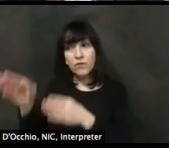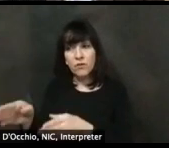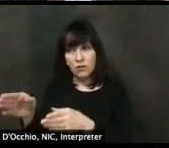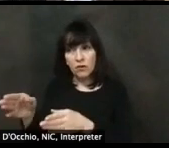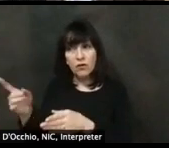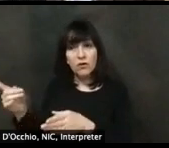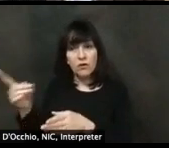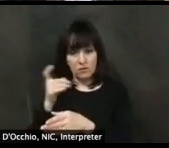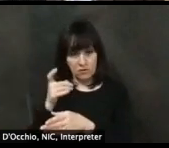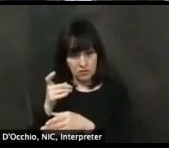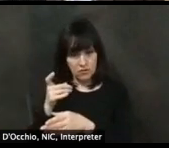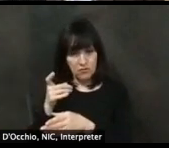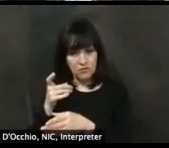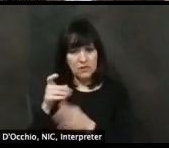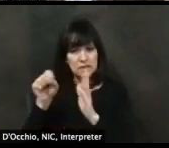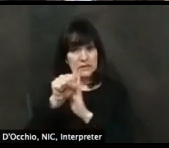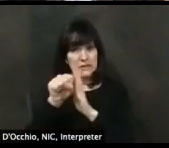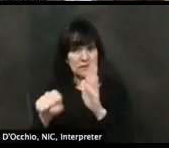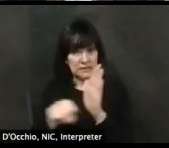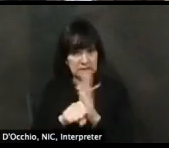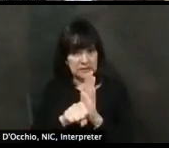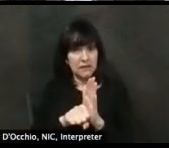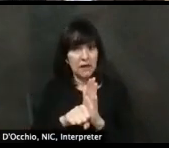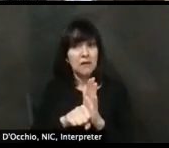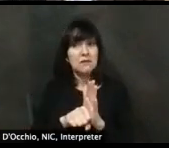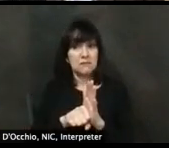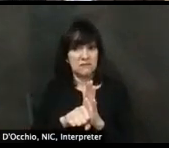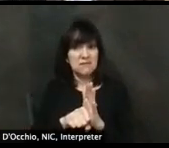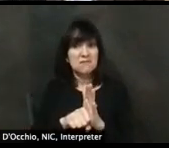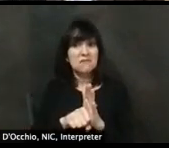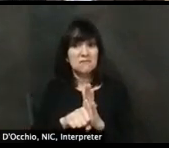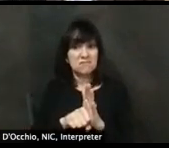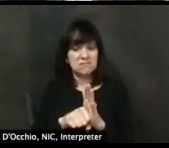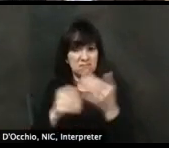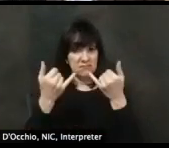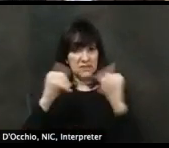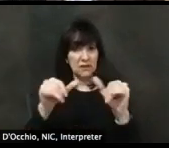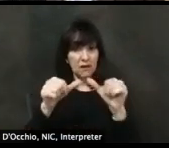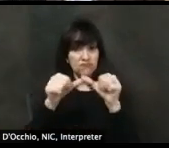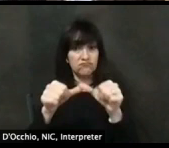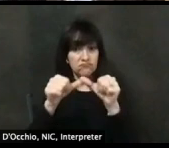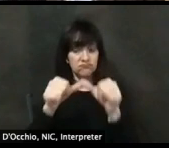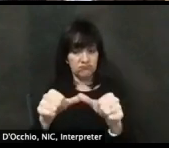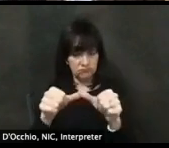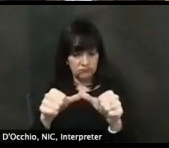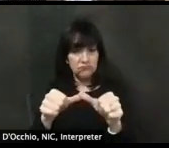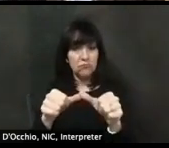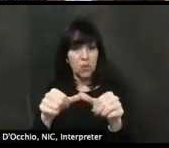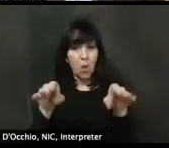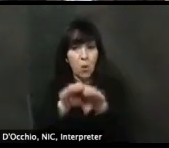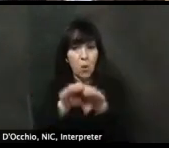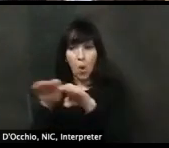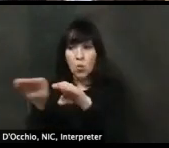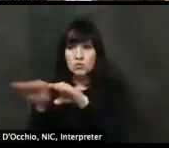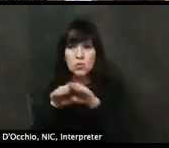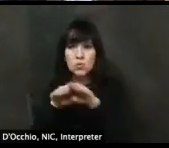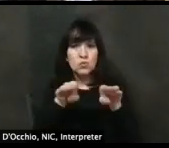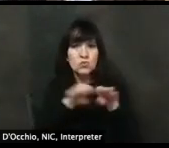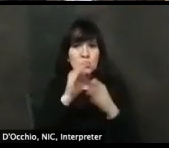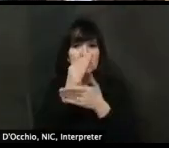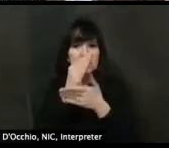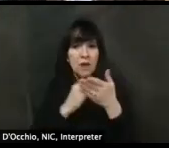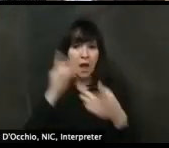there's a vaccination? We've heard folks saying this in the comments, obviously we are moving forward with a reopening, uh, before we see a